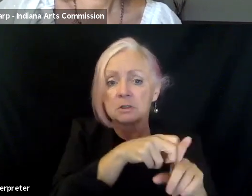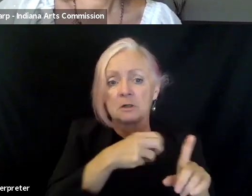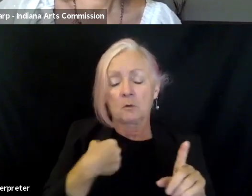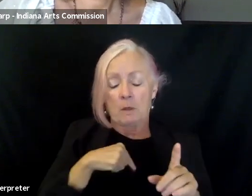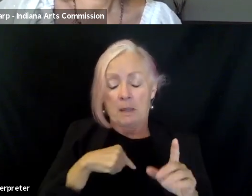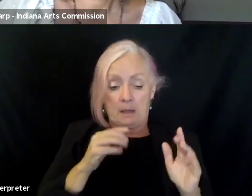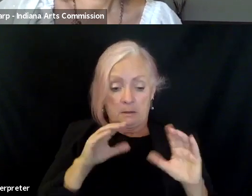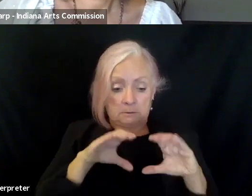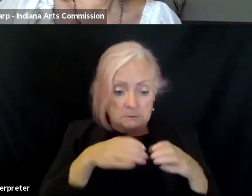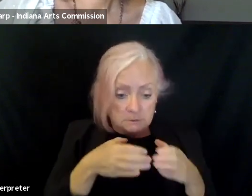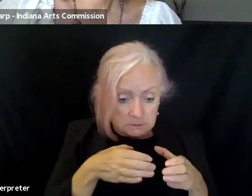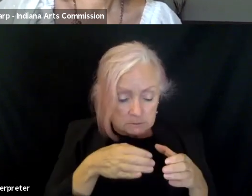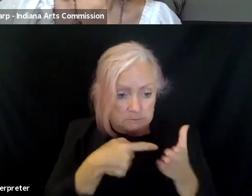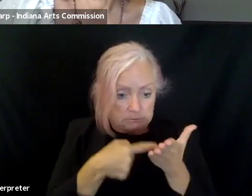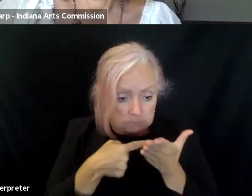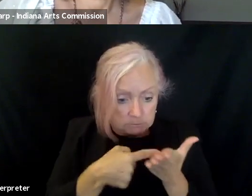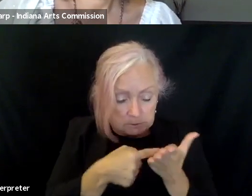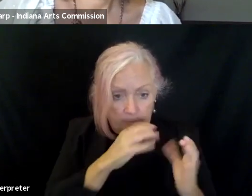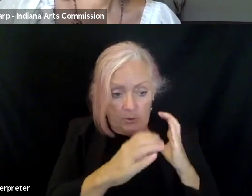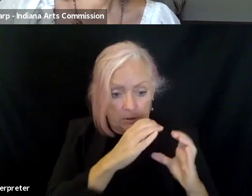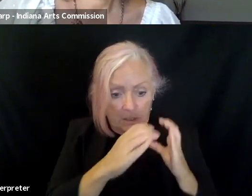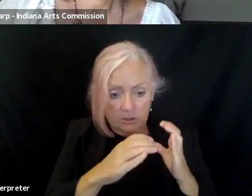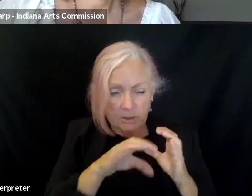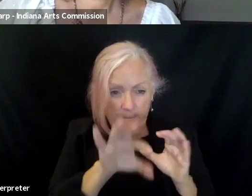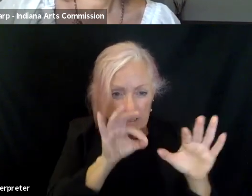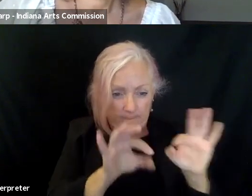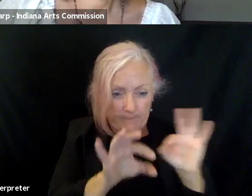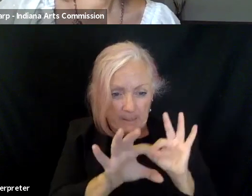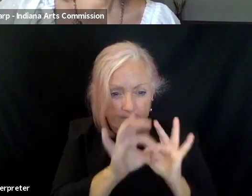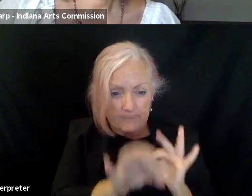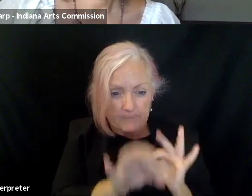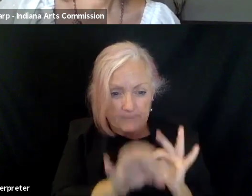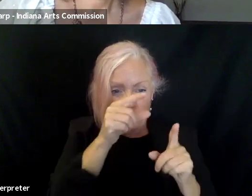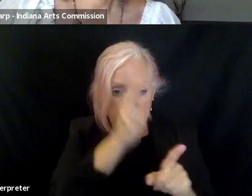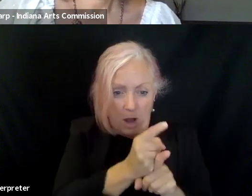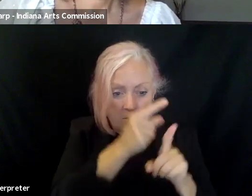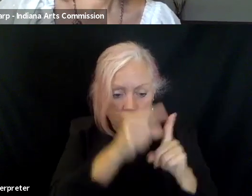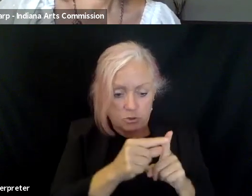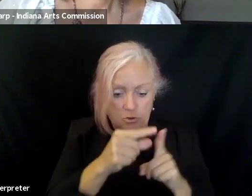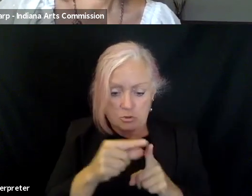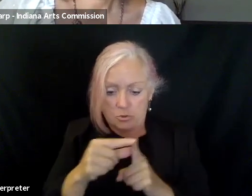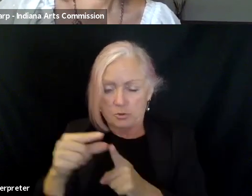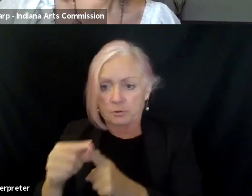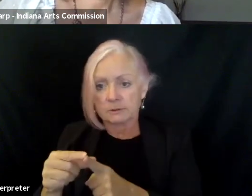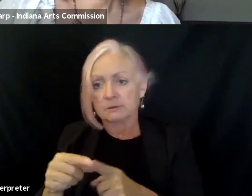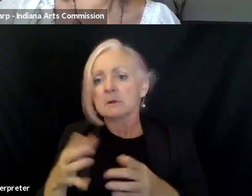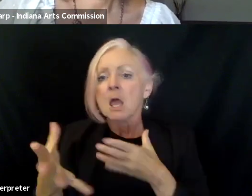We tried to figure out the best wording for things to make sure it felt inclusive and hit all of the possibilities. And we looked to be focus groups, the